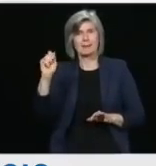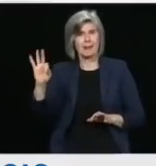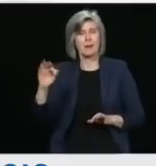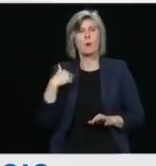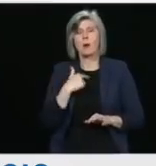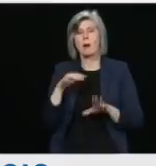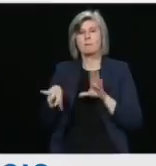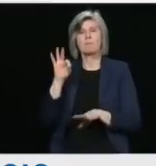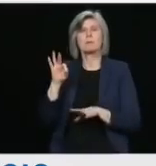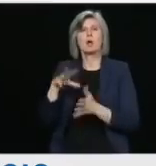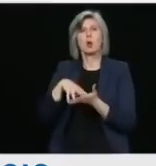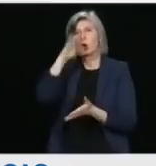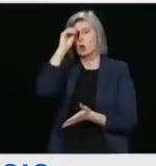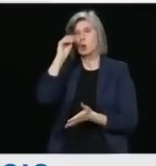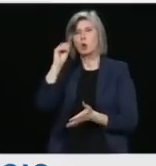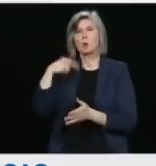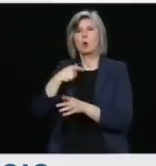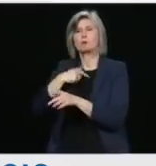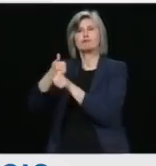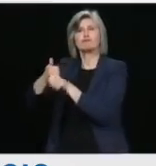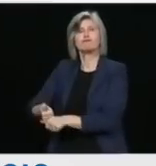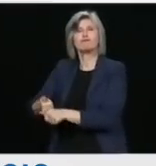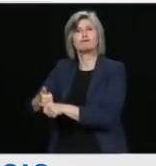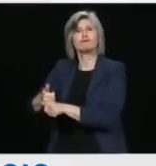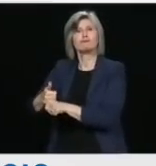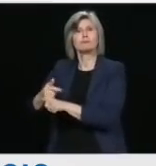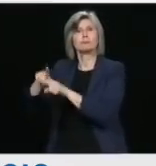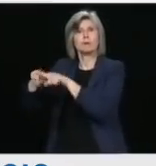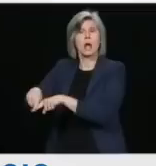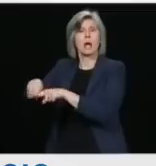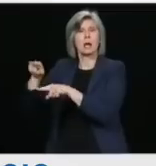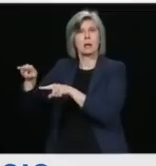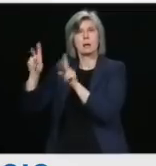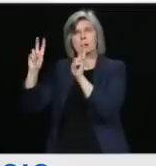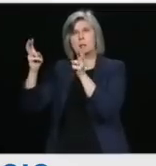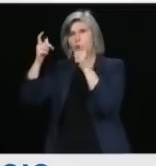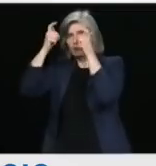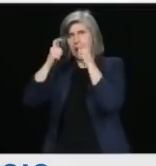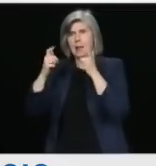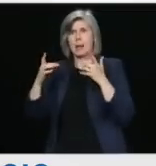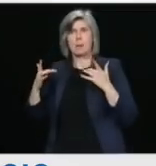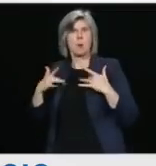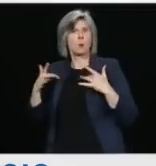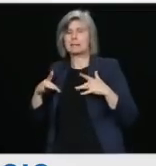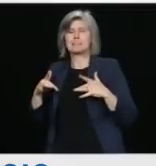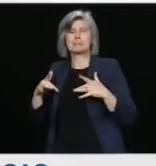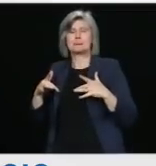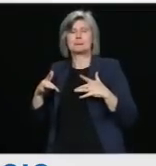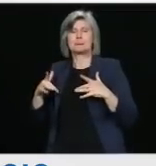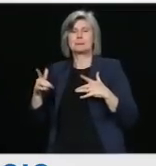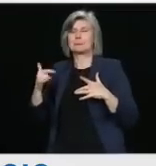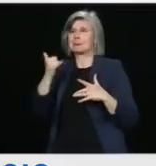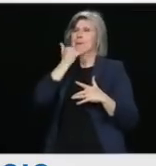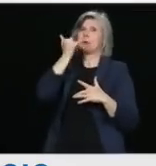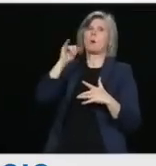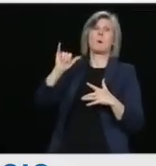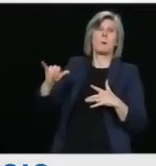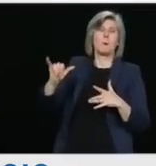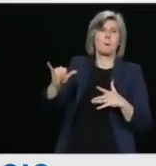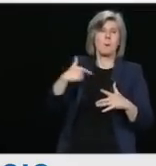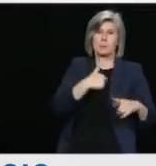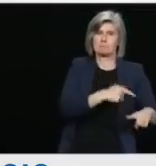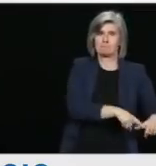immediately asked that these operations cease, and we find other ways to be—find a way to protect Canadians by